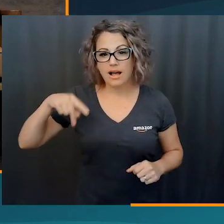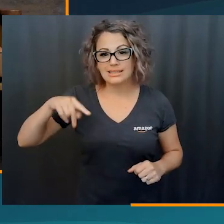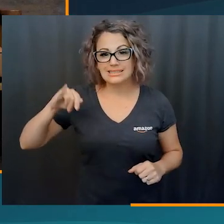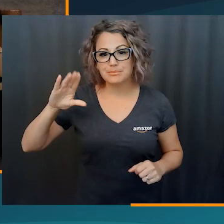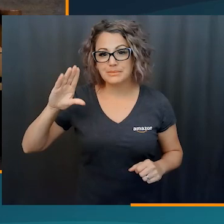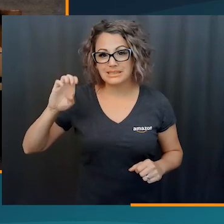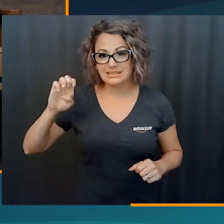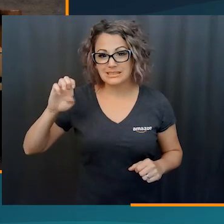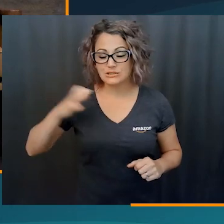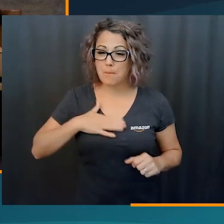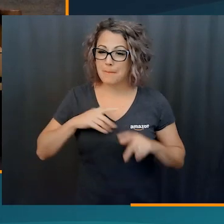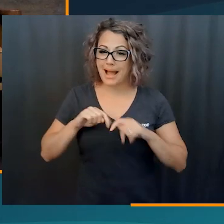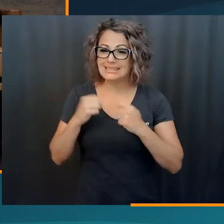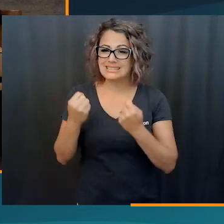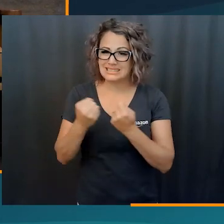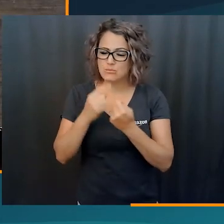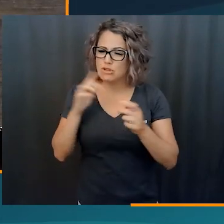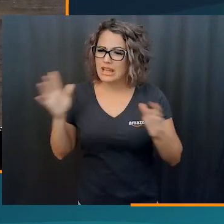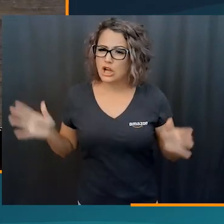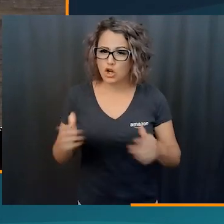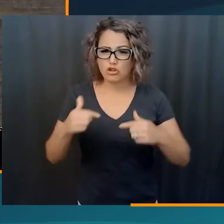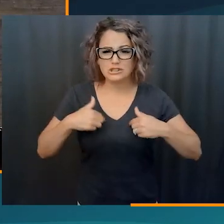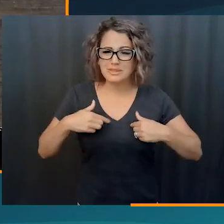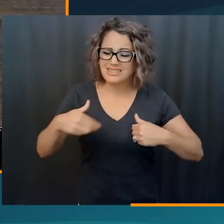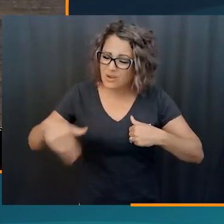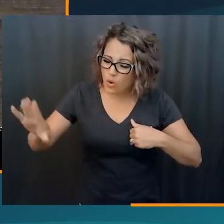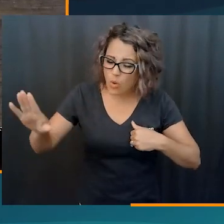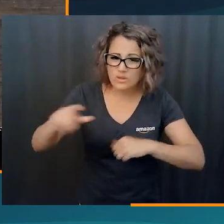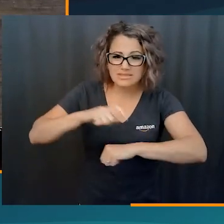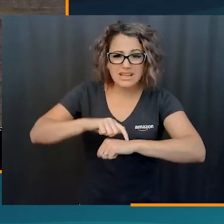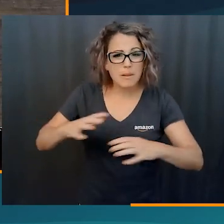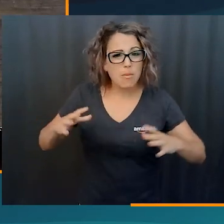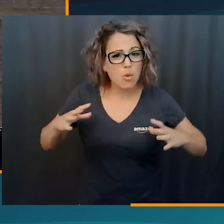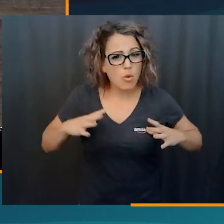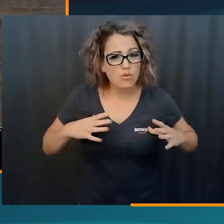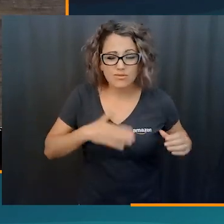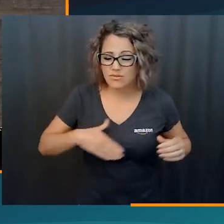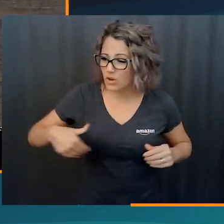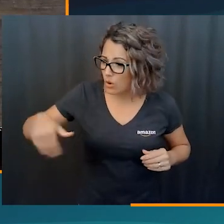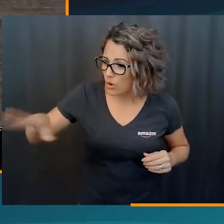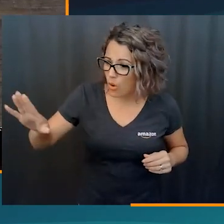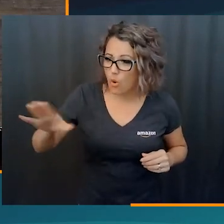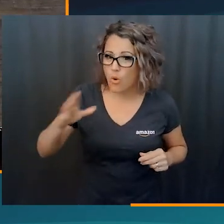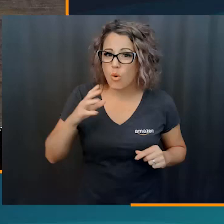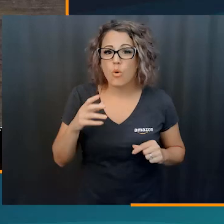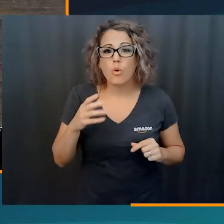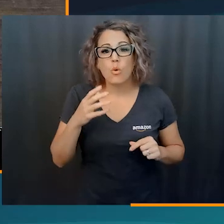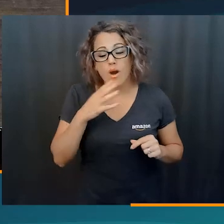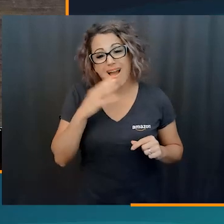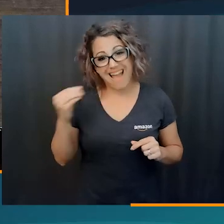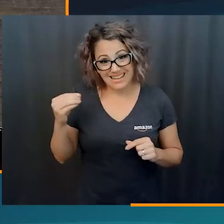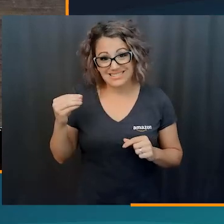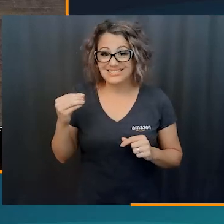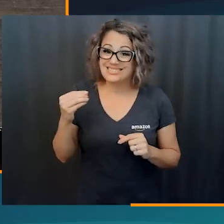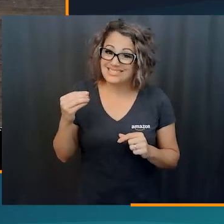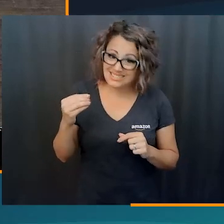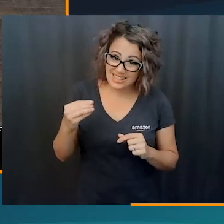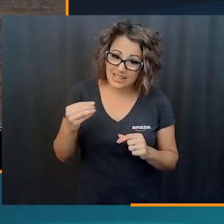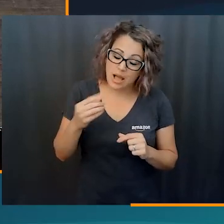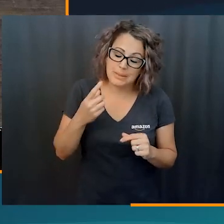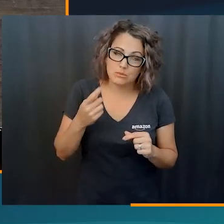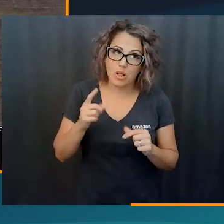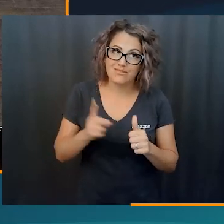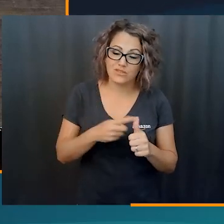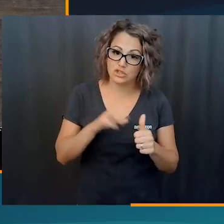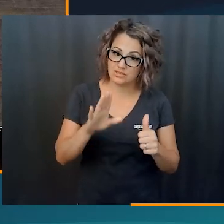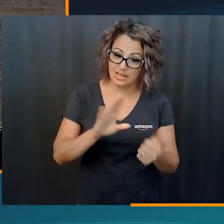like right before that time, she was on hospice care. So my team encouraged me to take time off. Um, and the, the amount of like